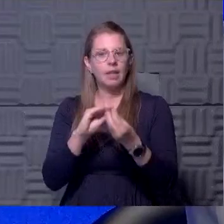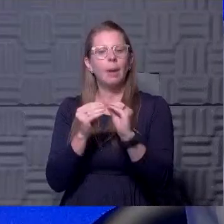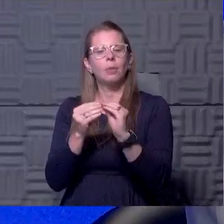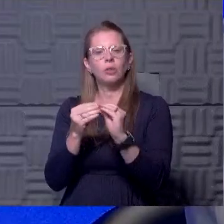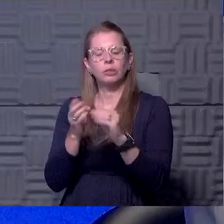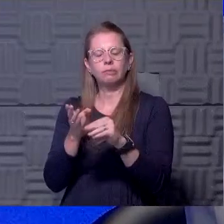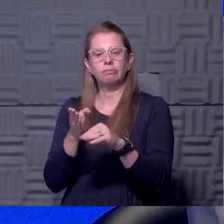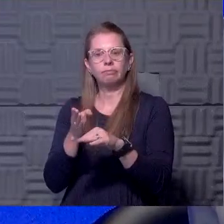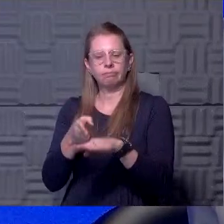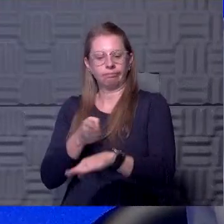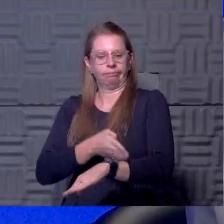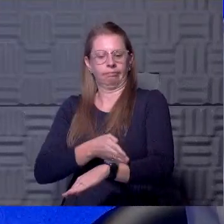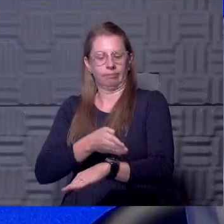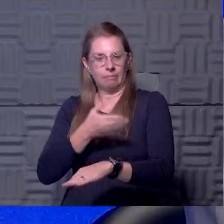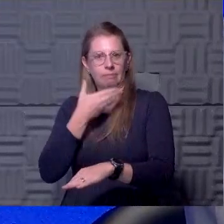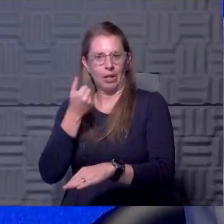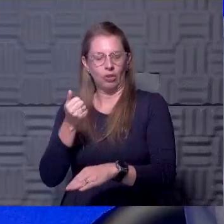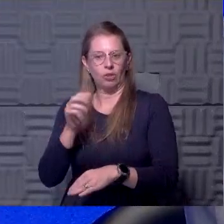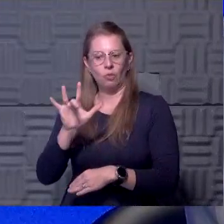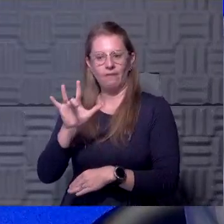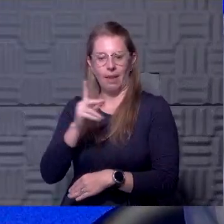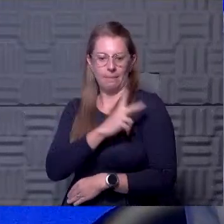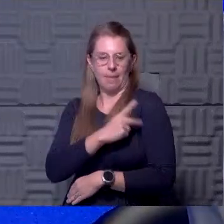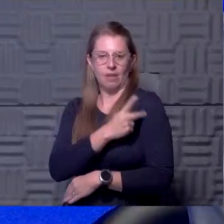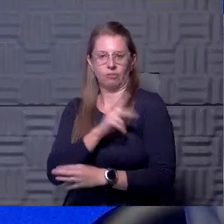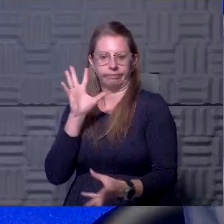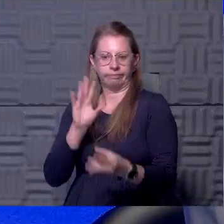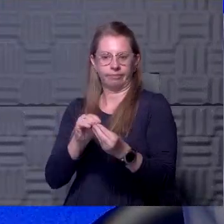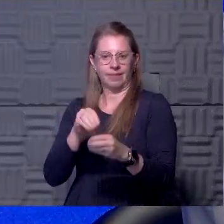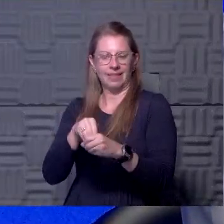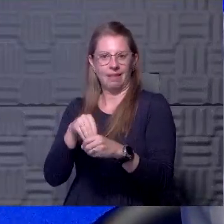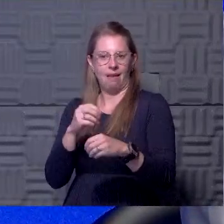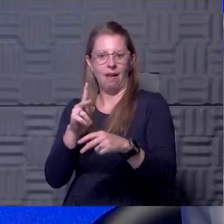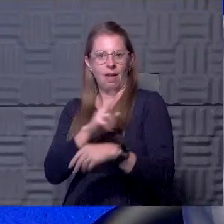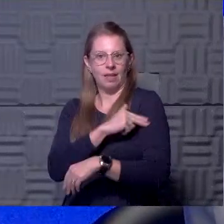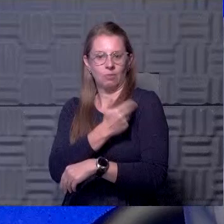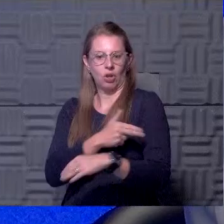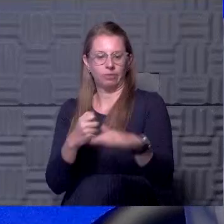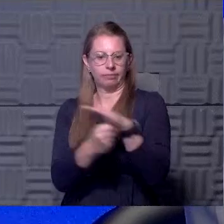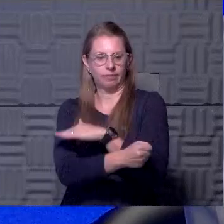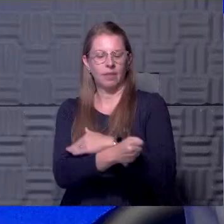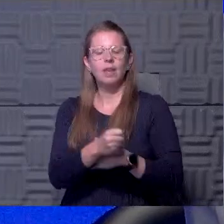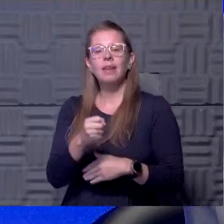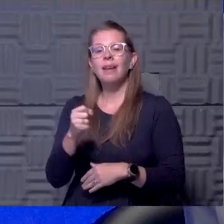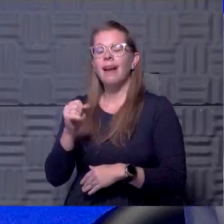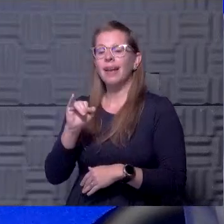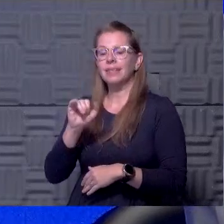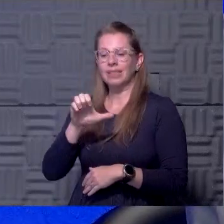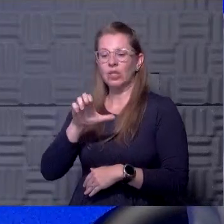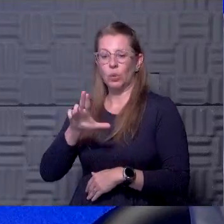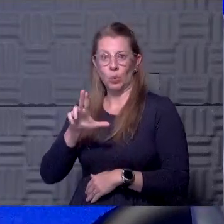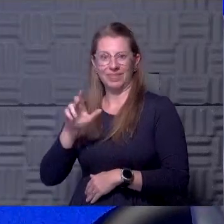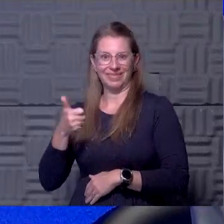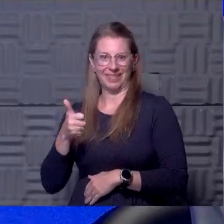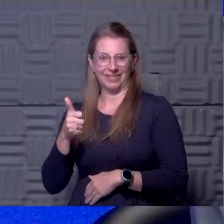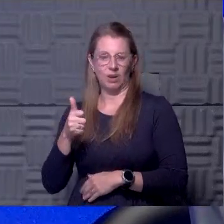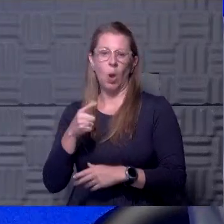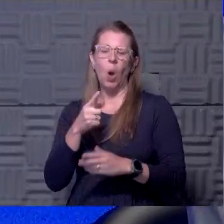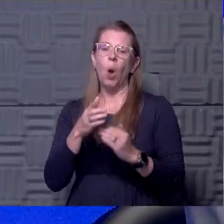a very good thing. So 25 patients in the hospital today, 10 of those in the ICU though, so almost half. And then